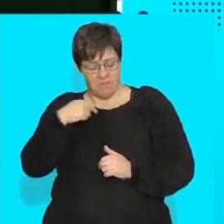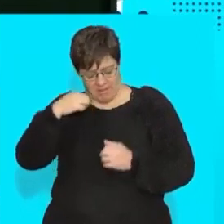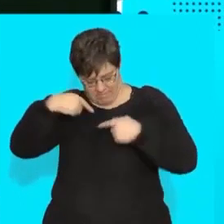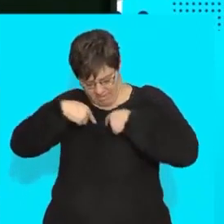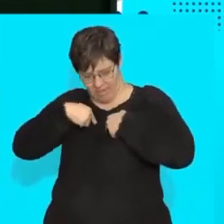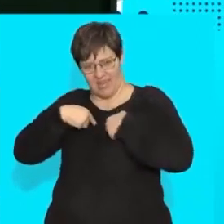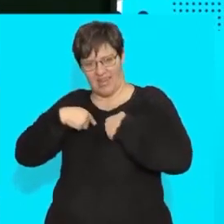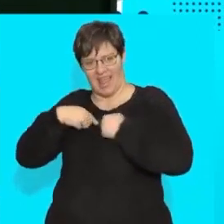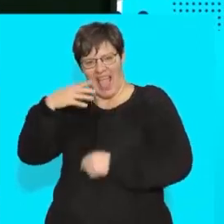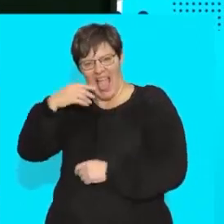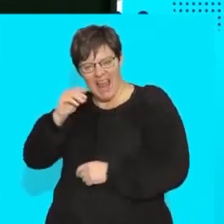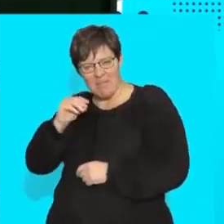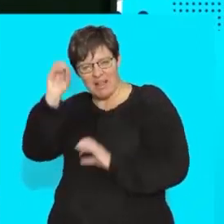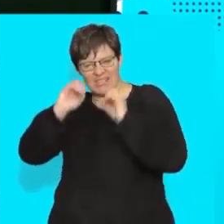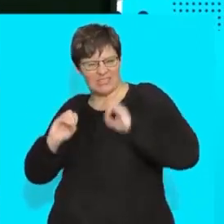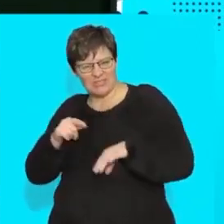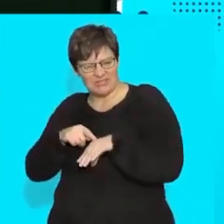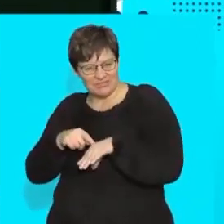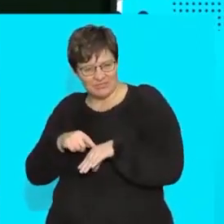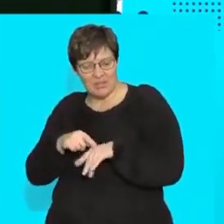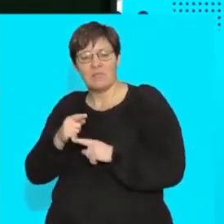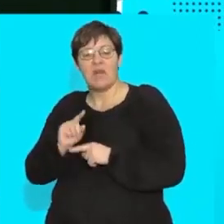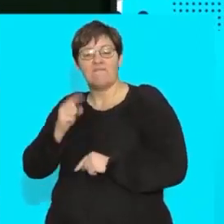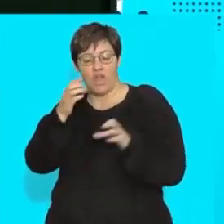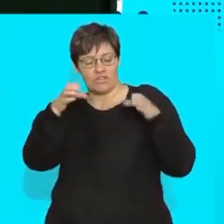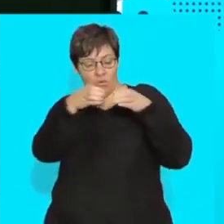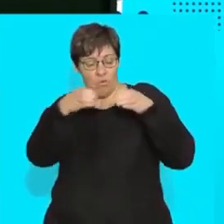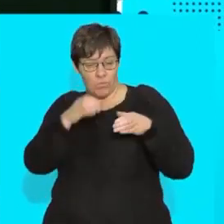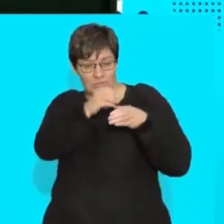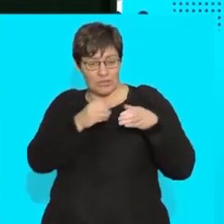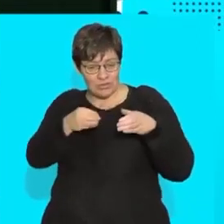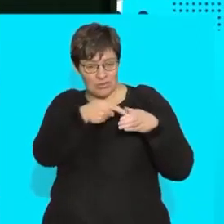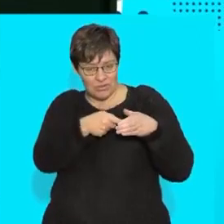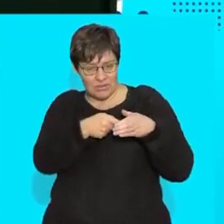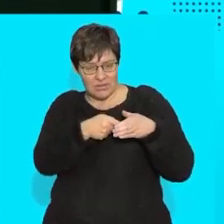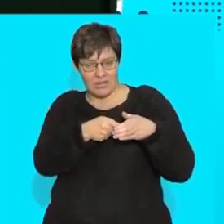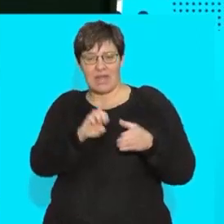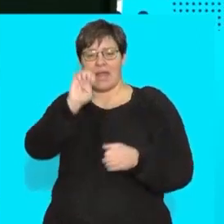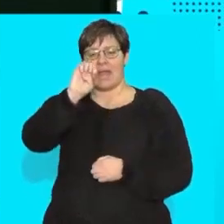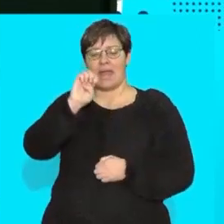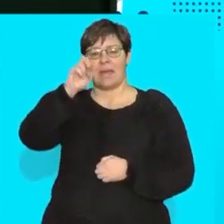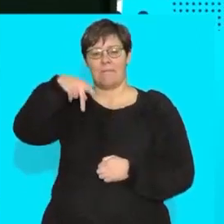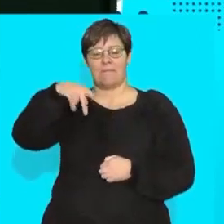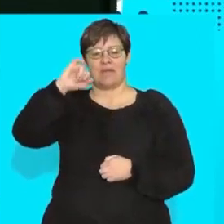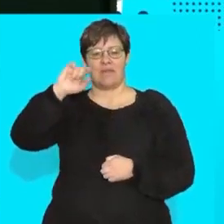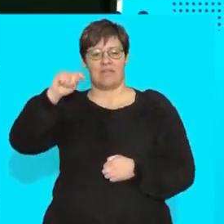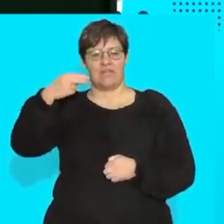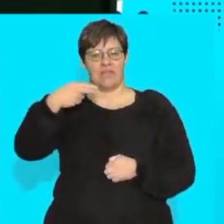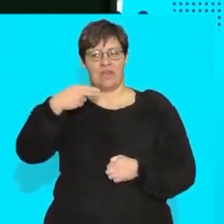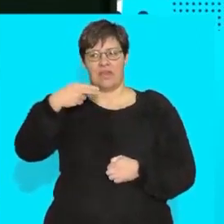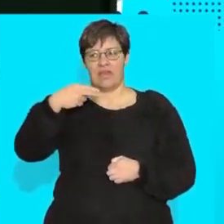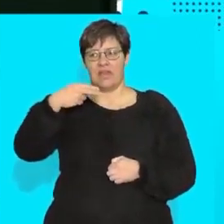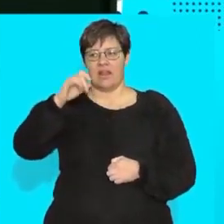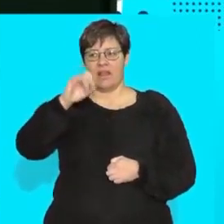am i made of and we looked the first tissue that we looked at was epithelial tissue that tissue was